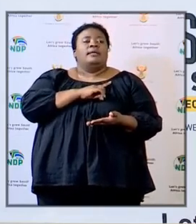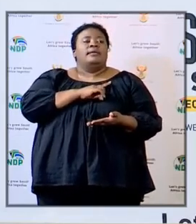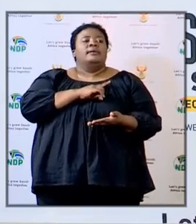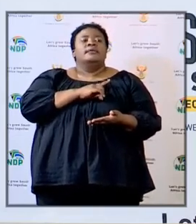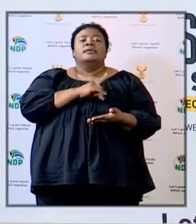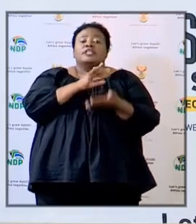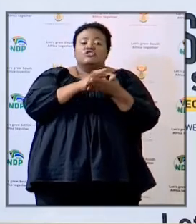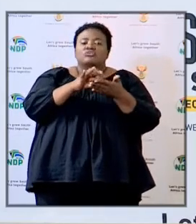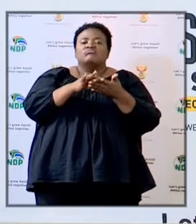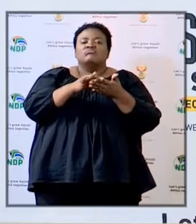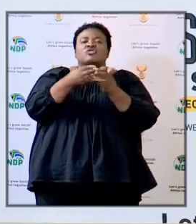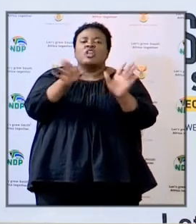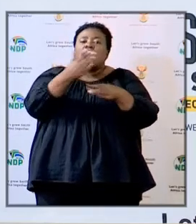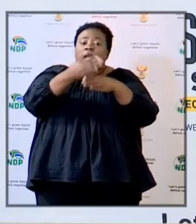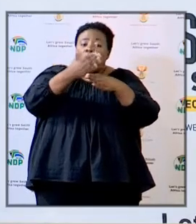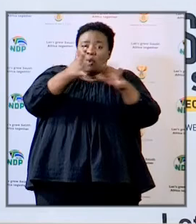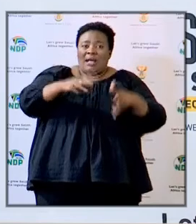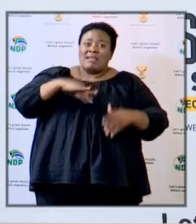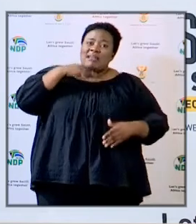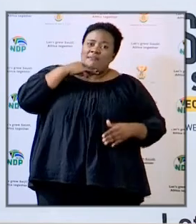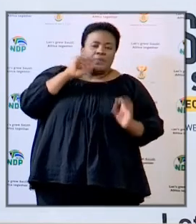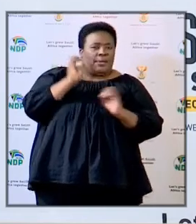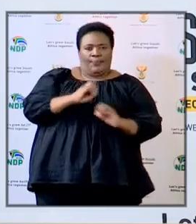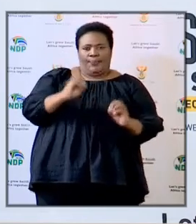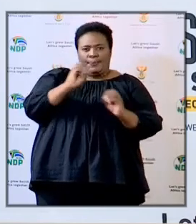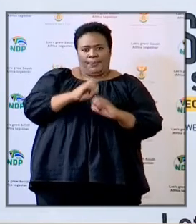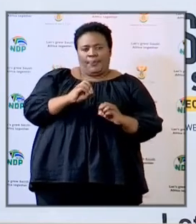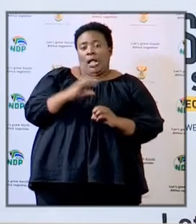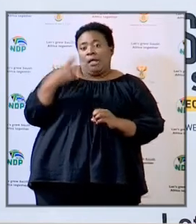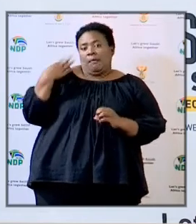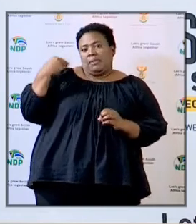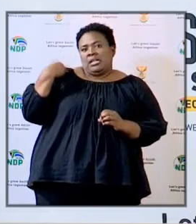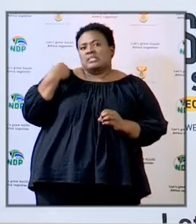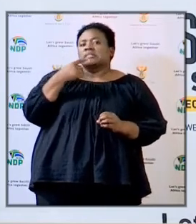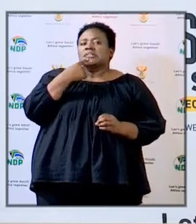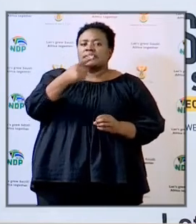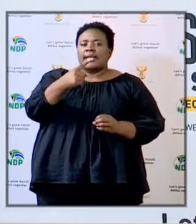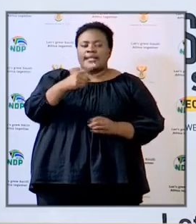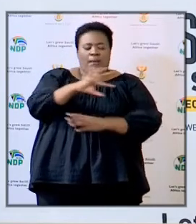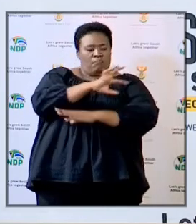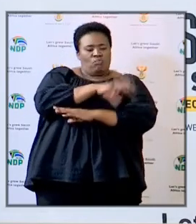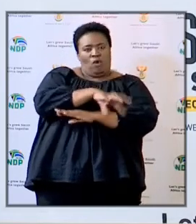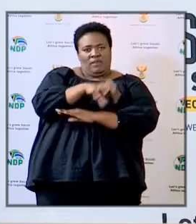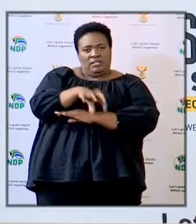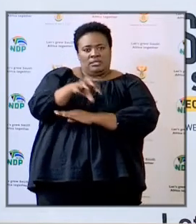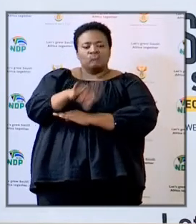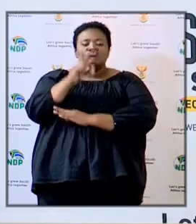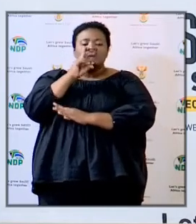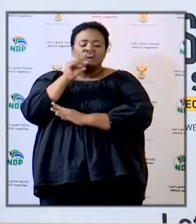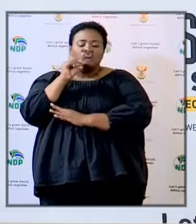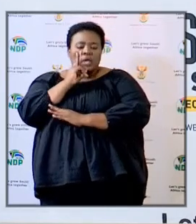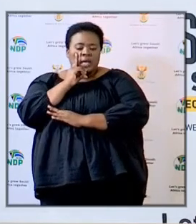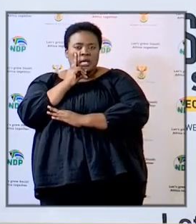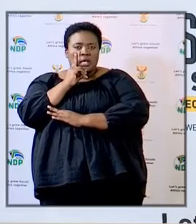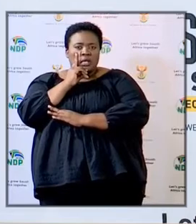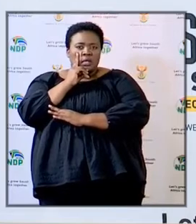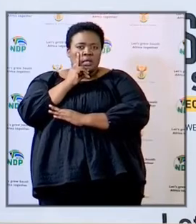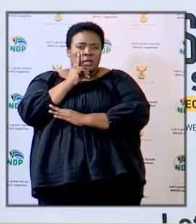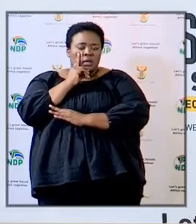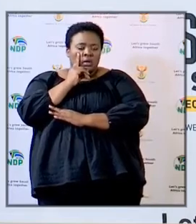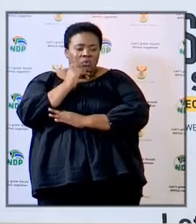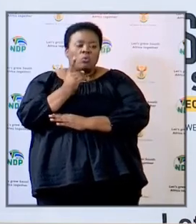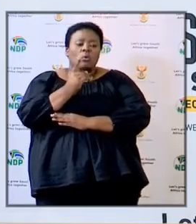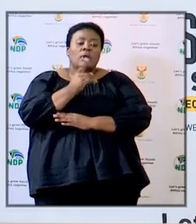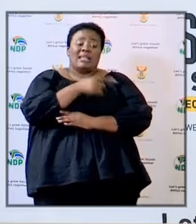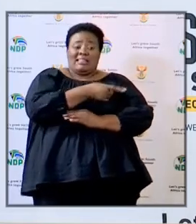workers may not be enough so like minister indicated that province will look at its capacity and